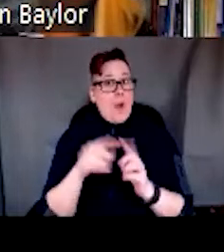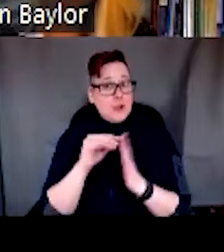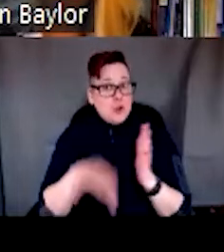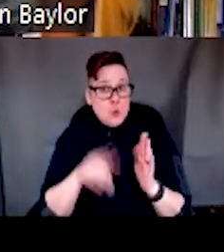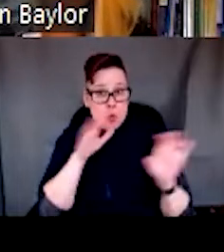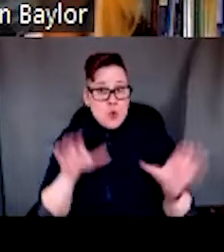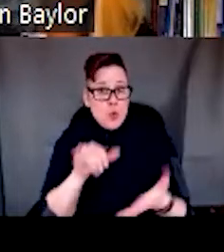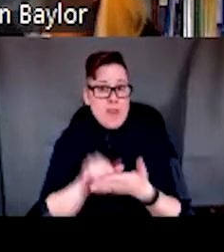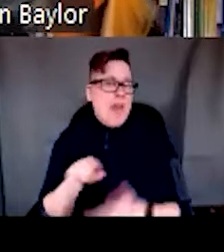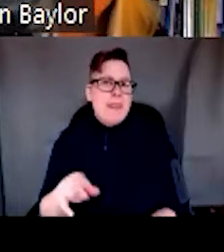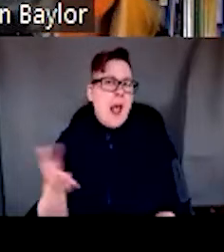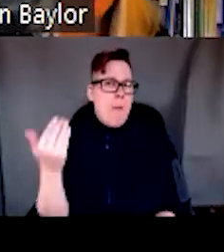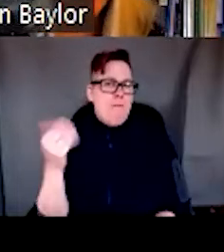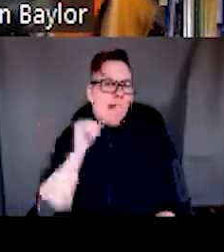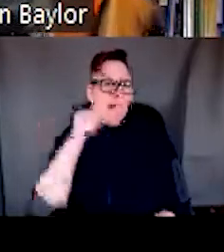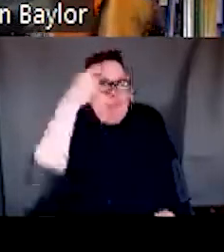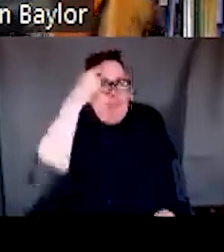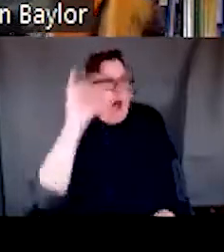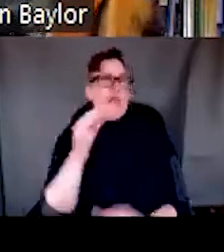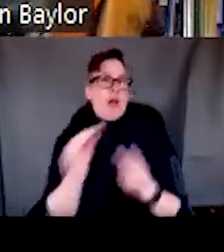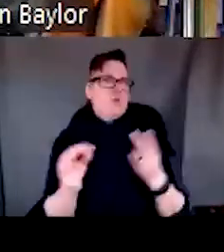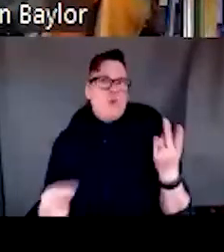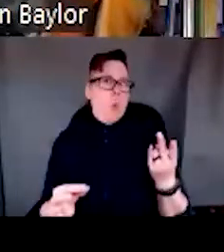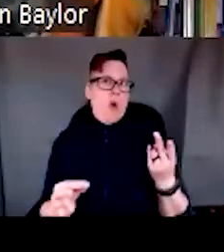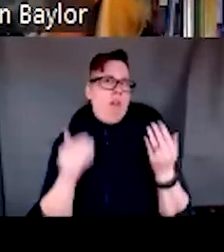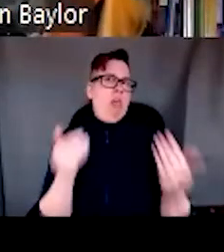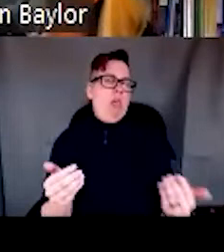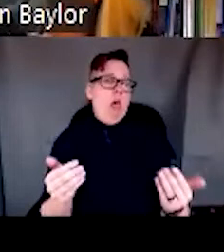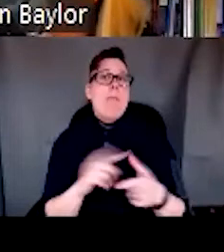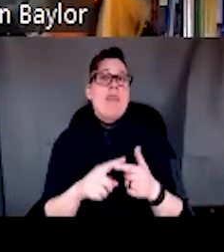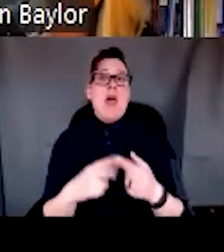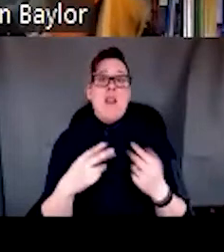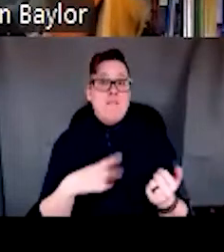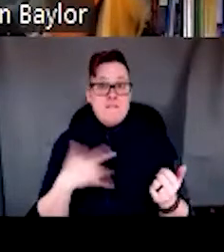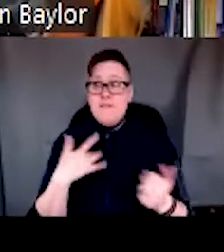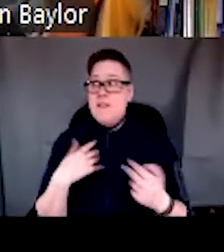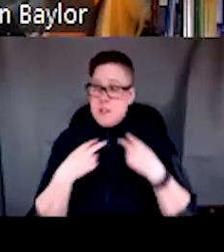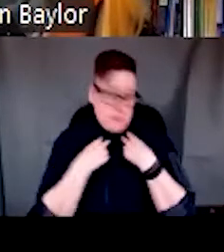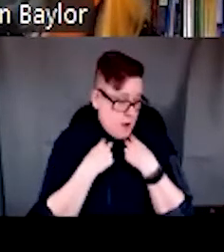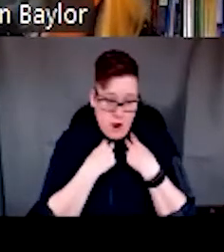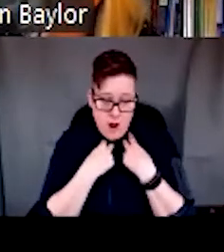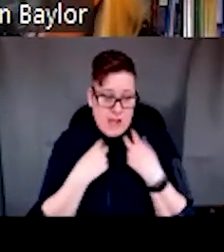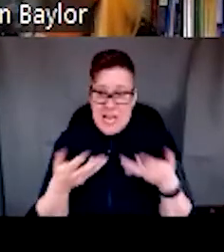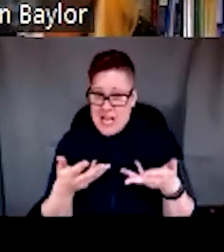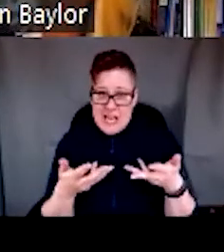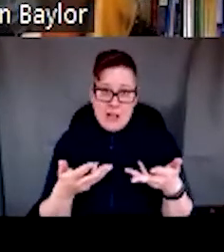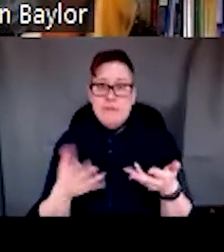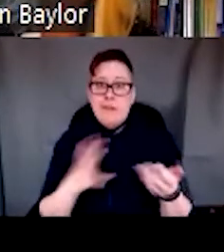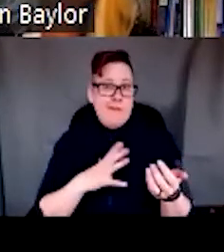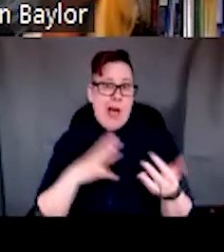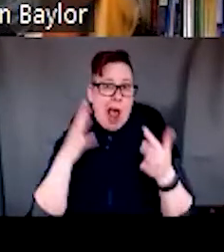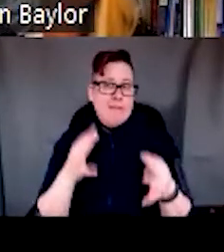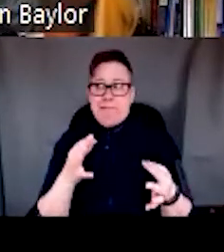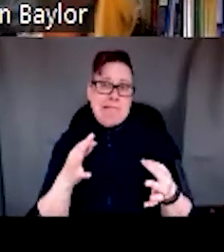never thought that that would have been a choice that they would have made, right? Until they were in the situation where they had to make some of these hard decisions. Um,